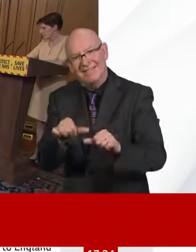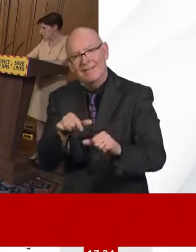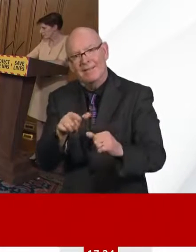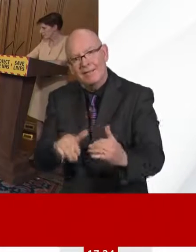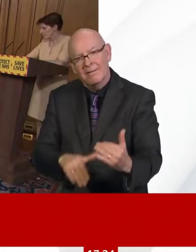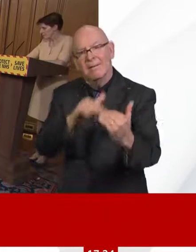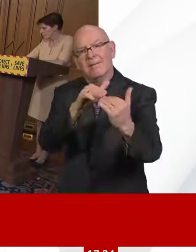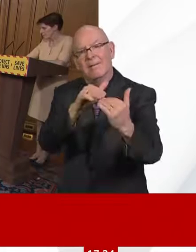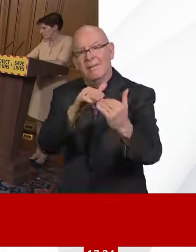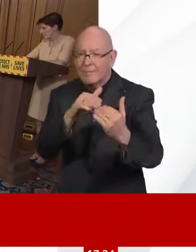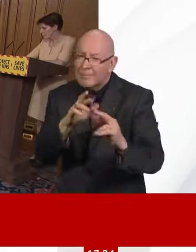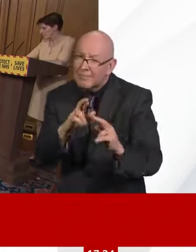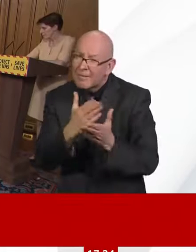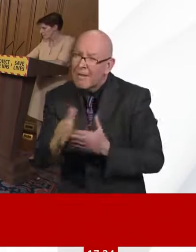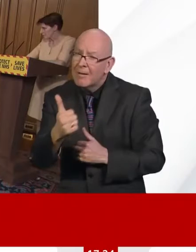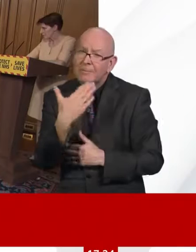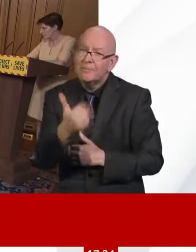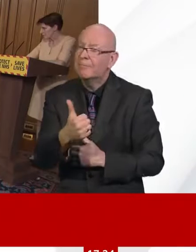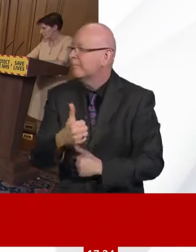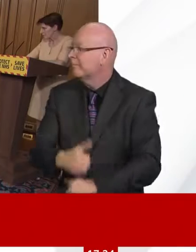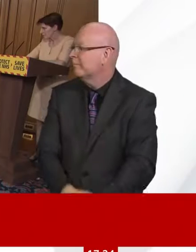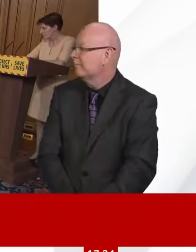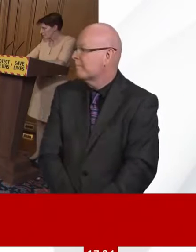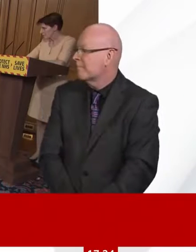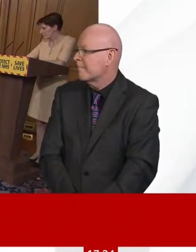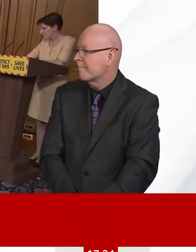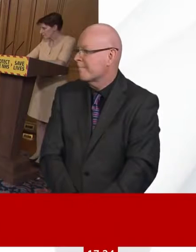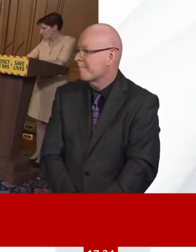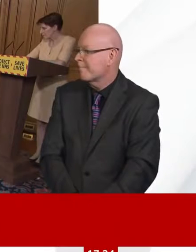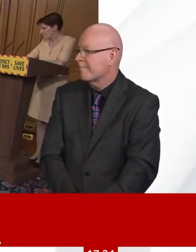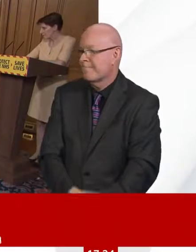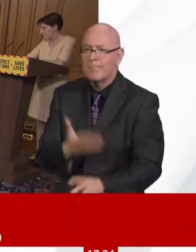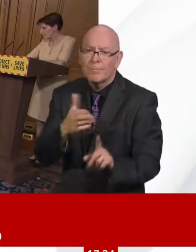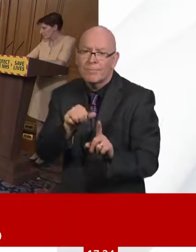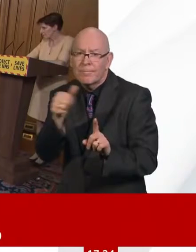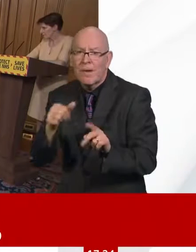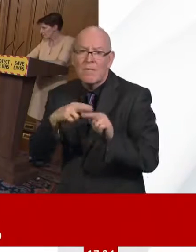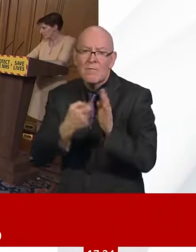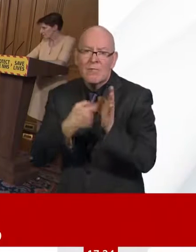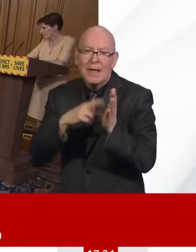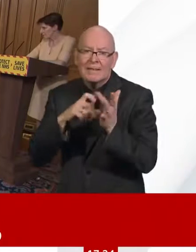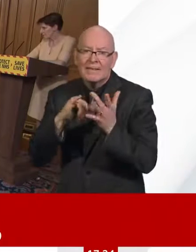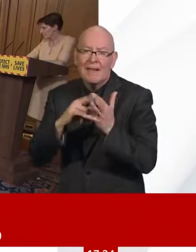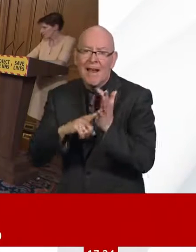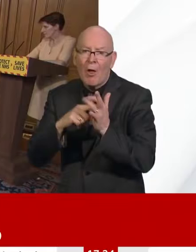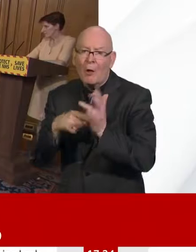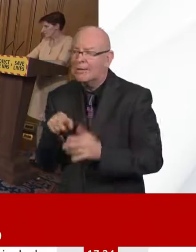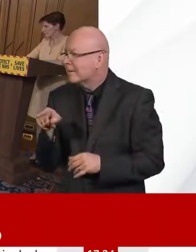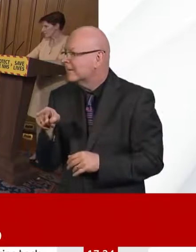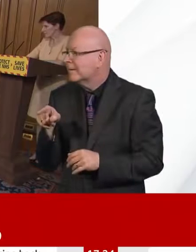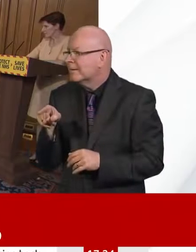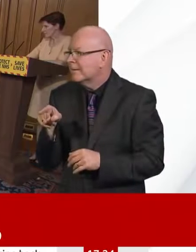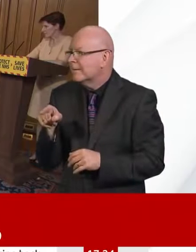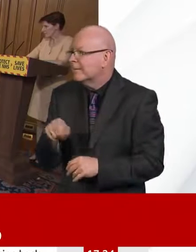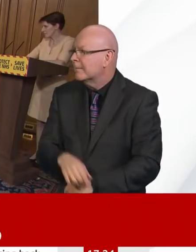Hi, Chancellor. Yes, just picking up on Ed's point there. I mean, it's clear that the economic fallout from this is going to disproportionately